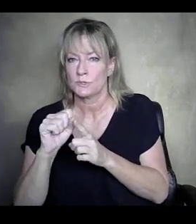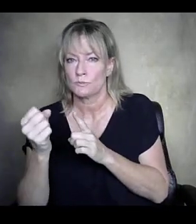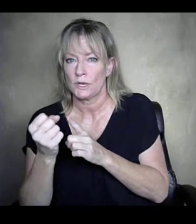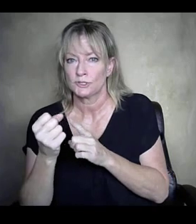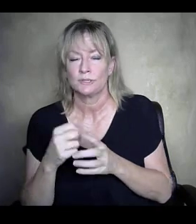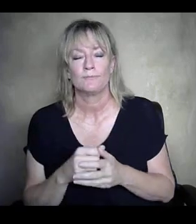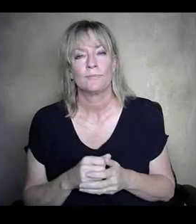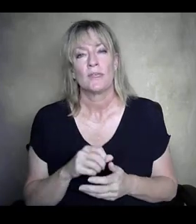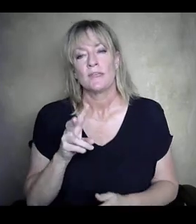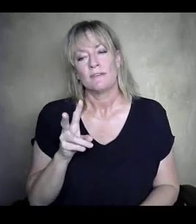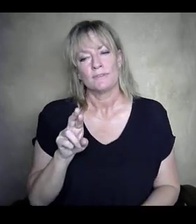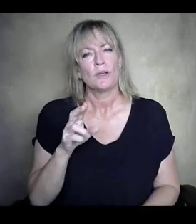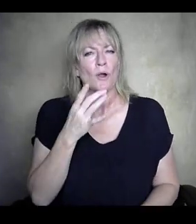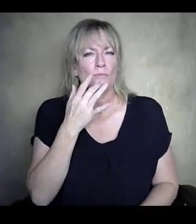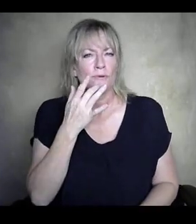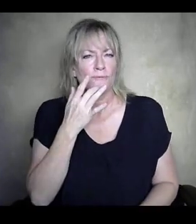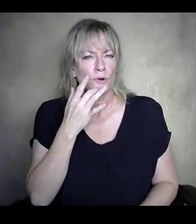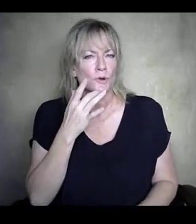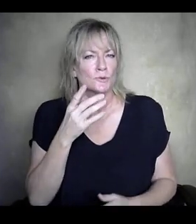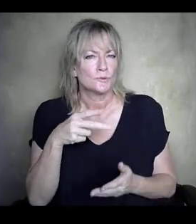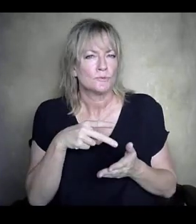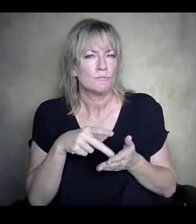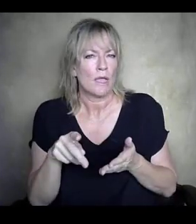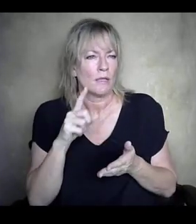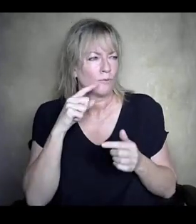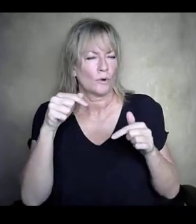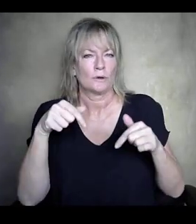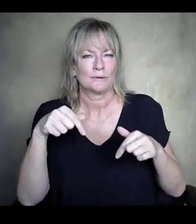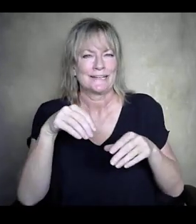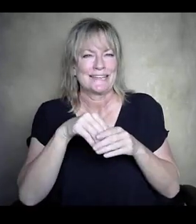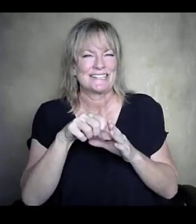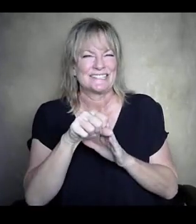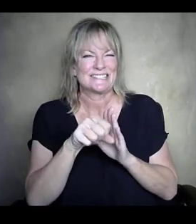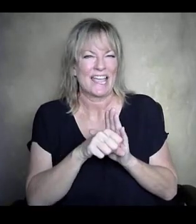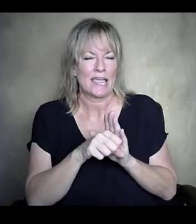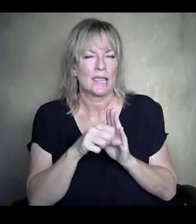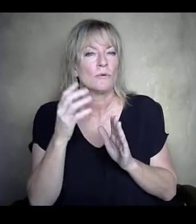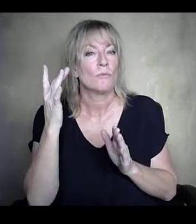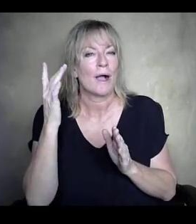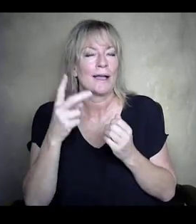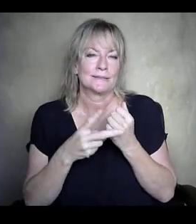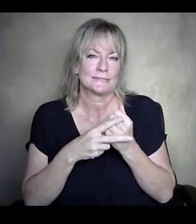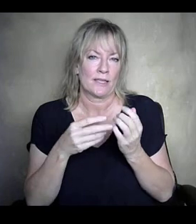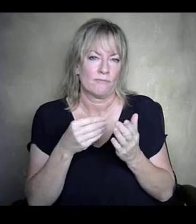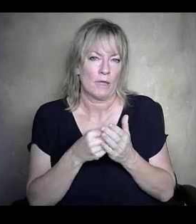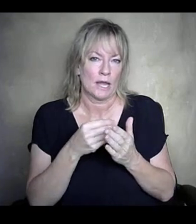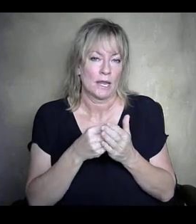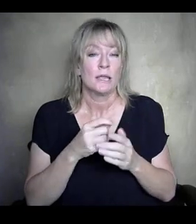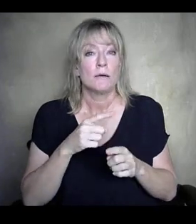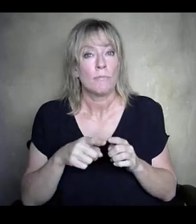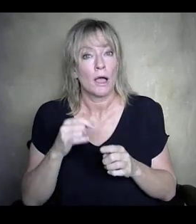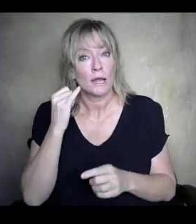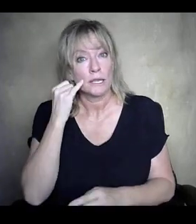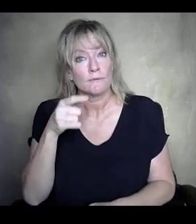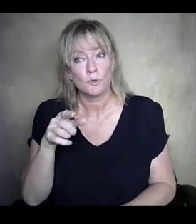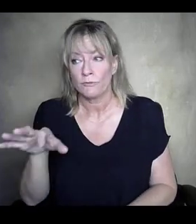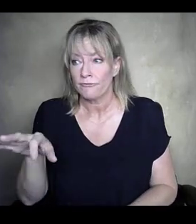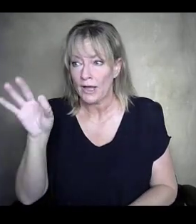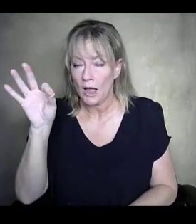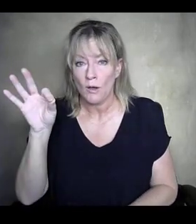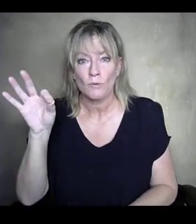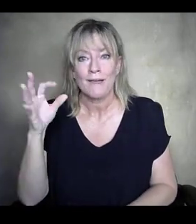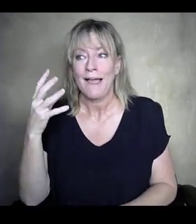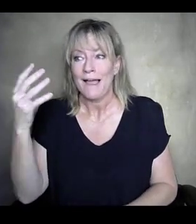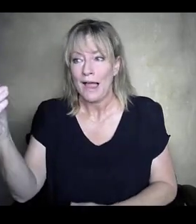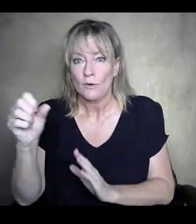measure. However, if you have identified an out-of-state training or educational program that you need to reach your employment